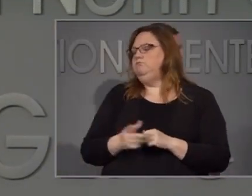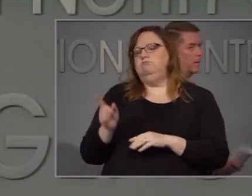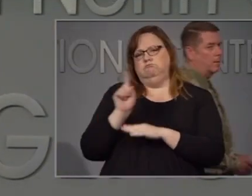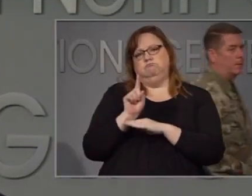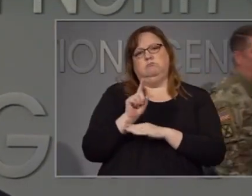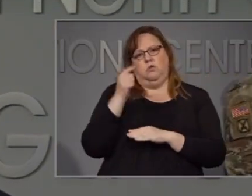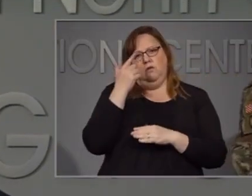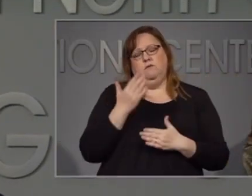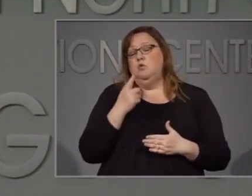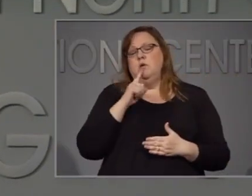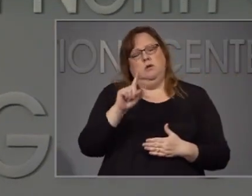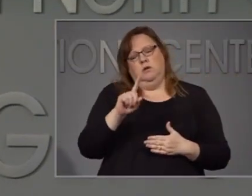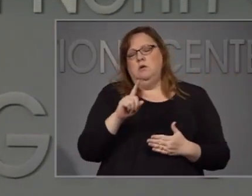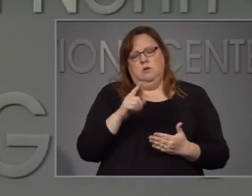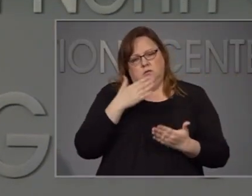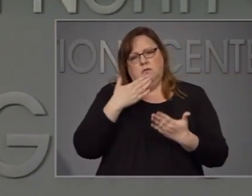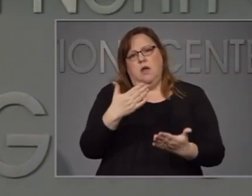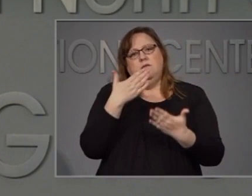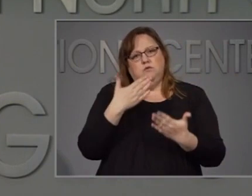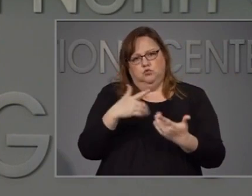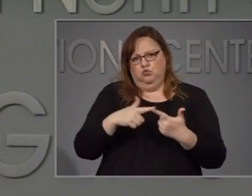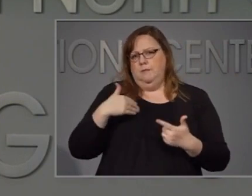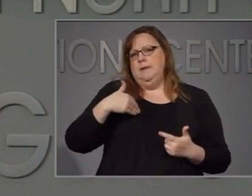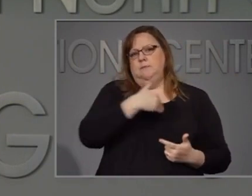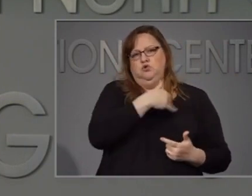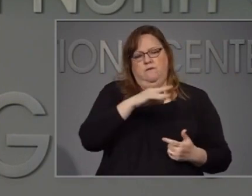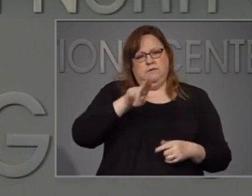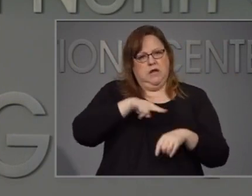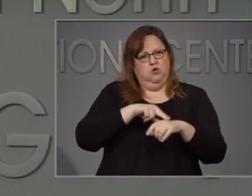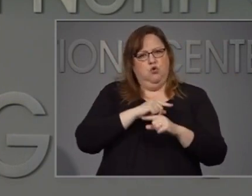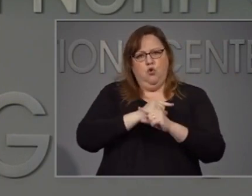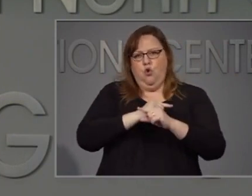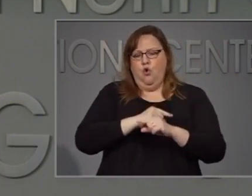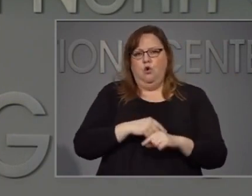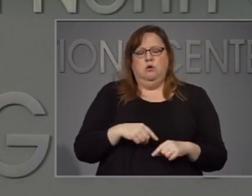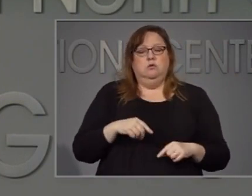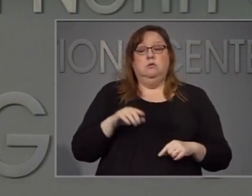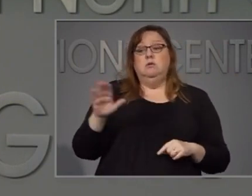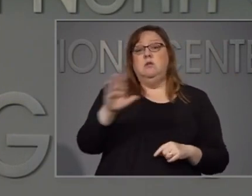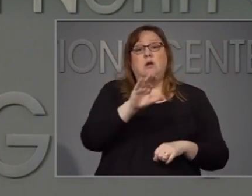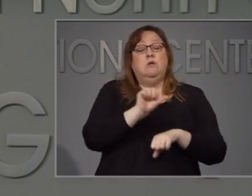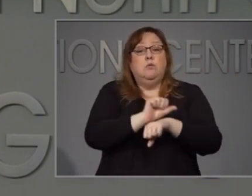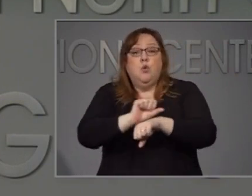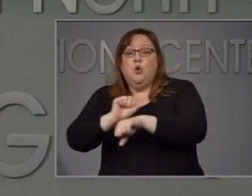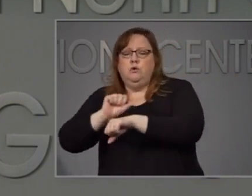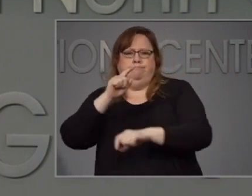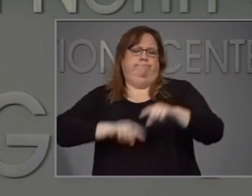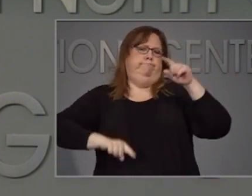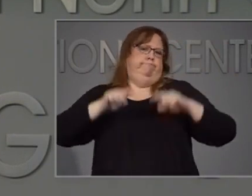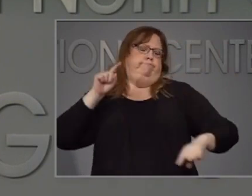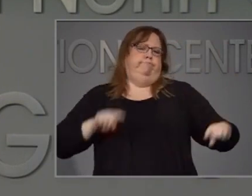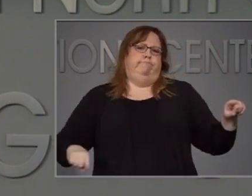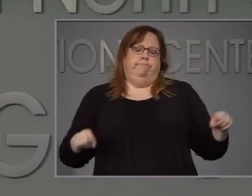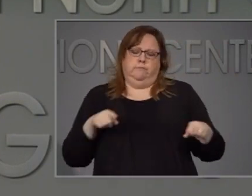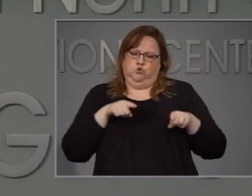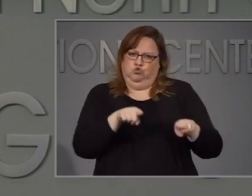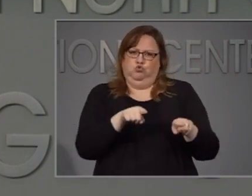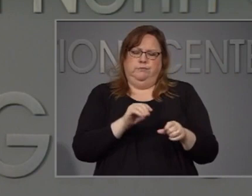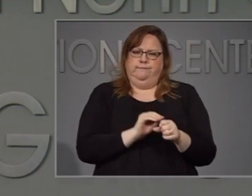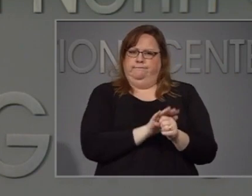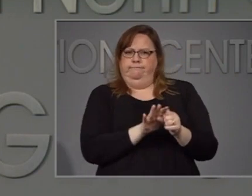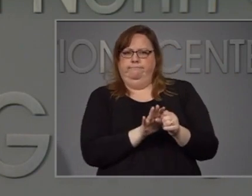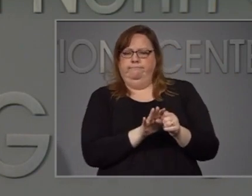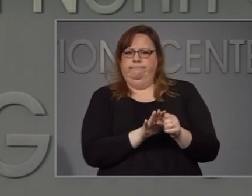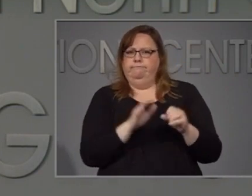And we are grateful for the members of the Guard who are doing all kinds of duties during this COVID-19 emergency that we